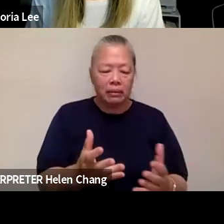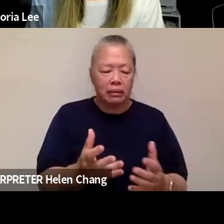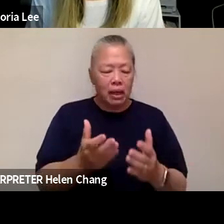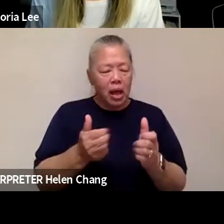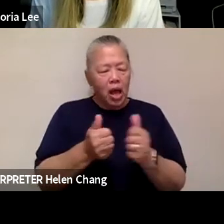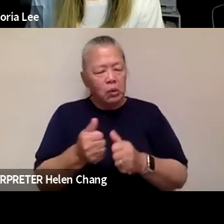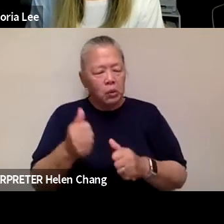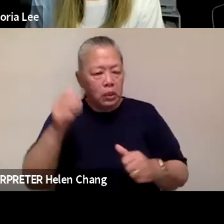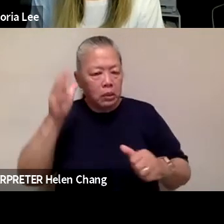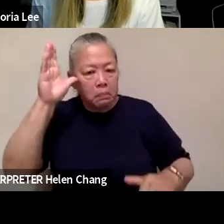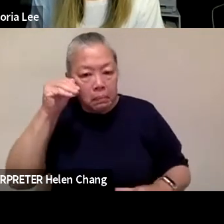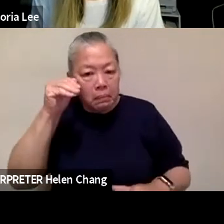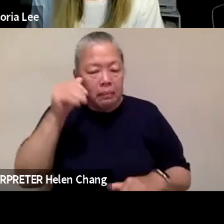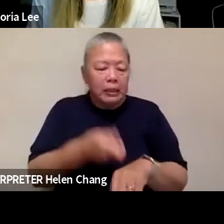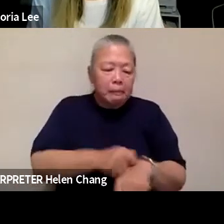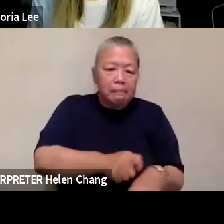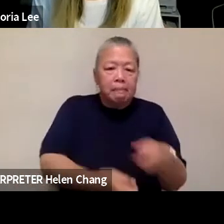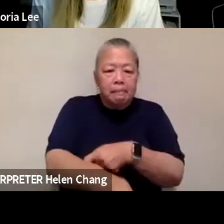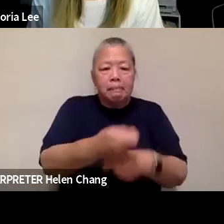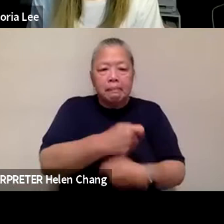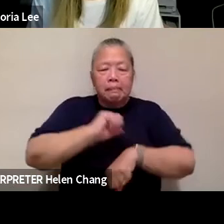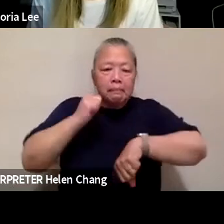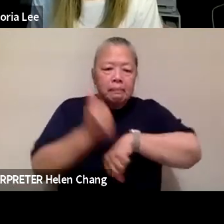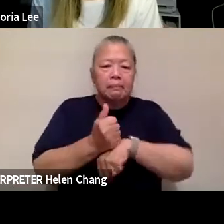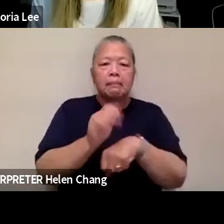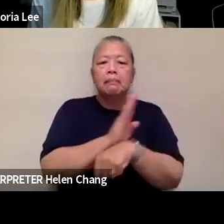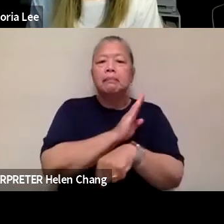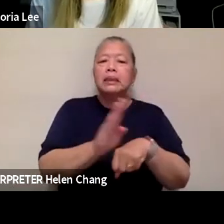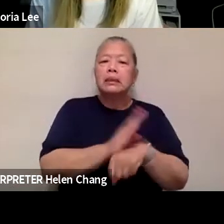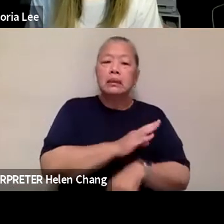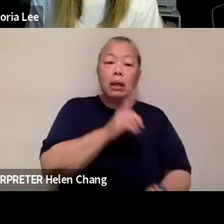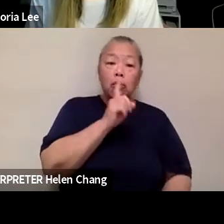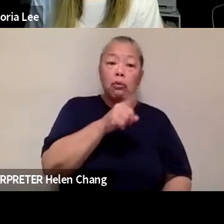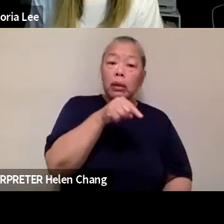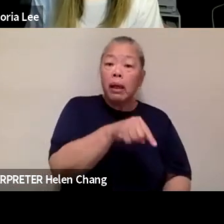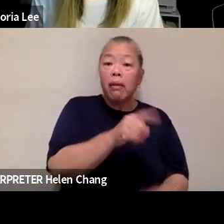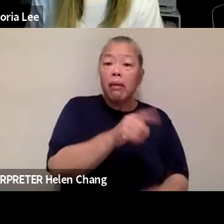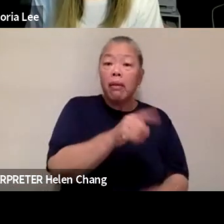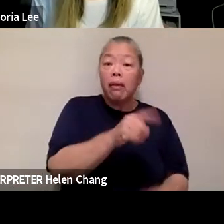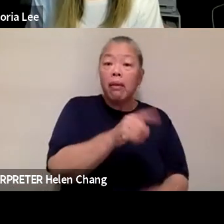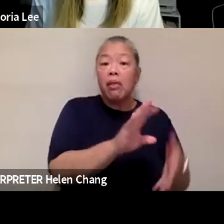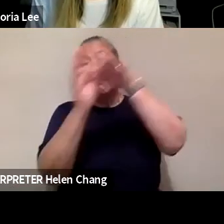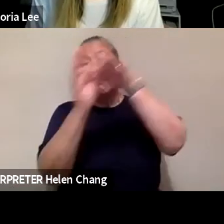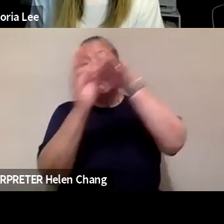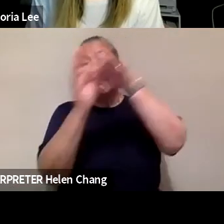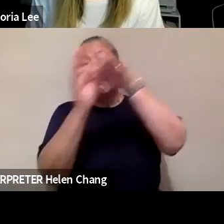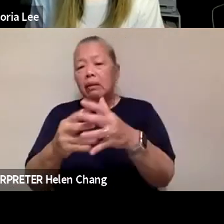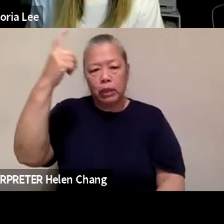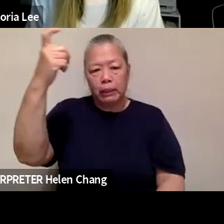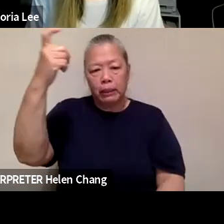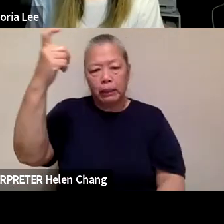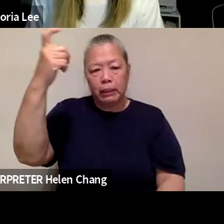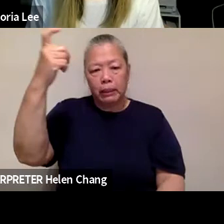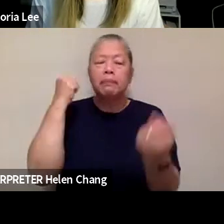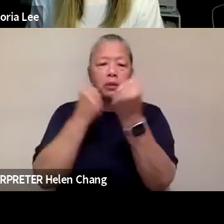businesses, and they are part of the American dream. So support them, and you will feel better,